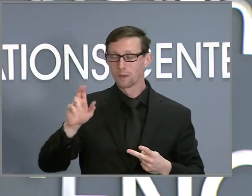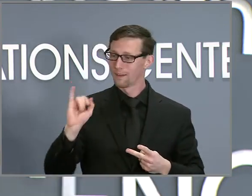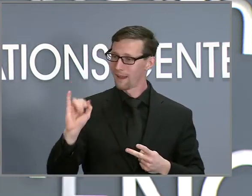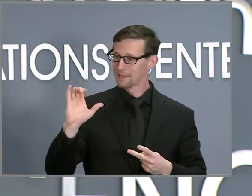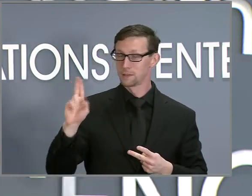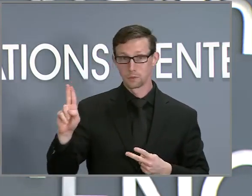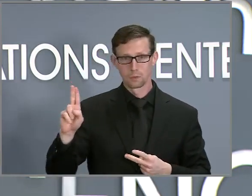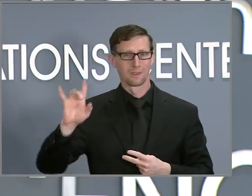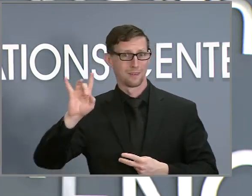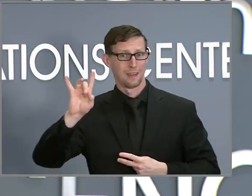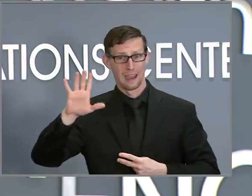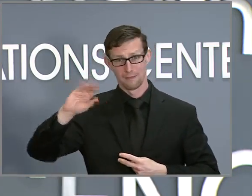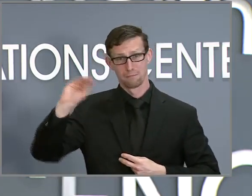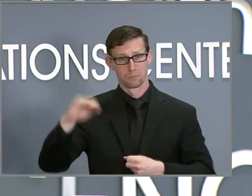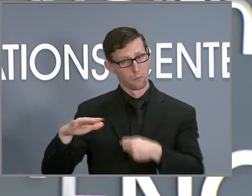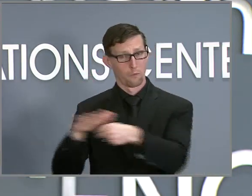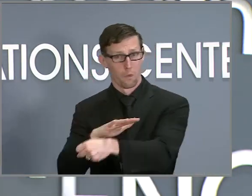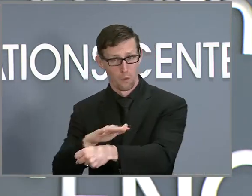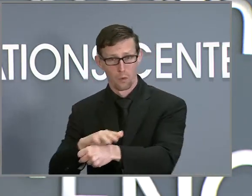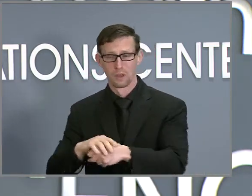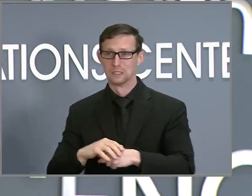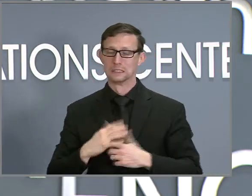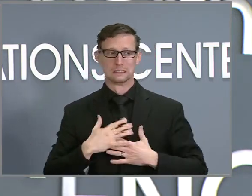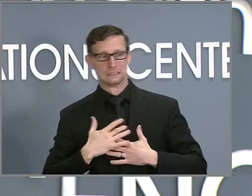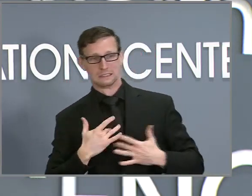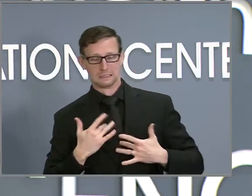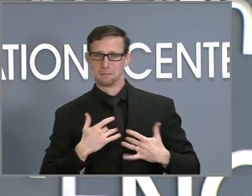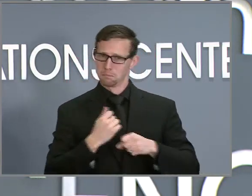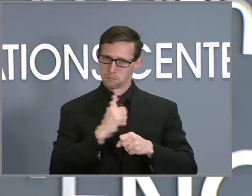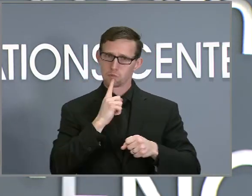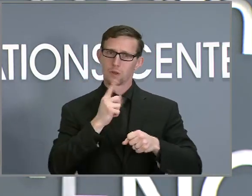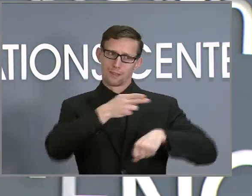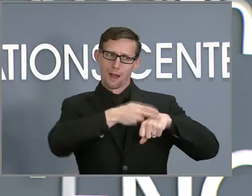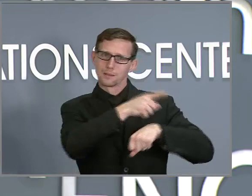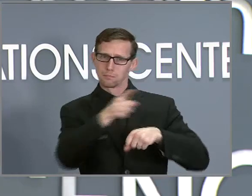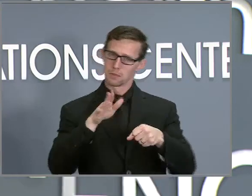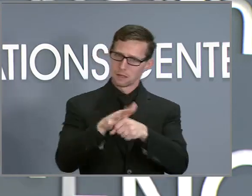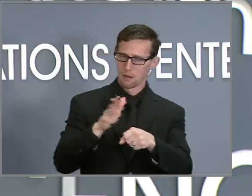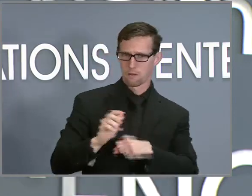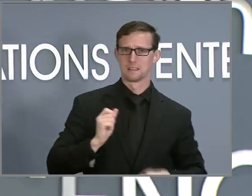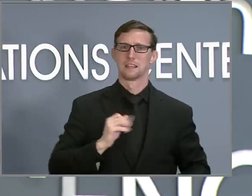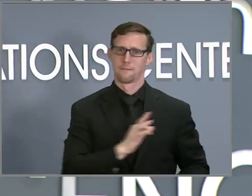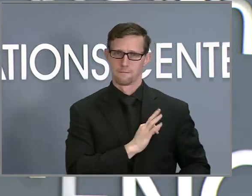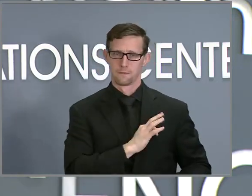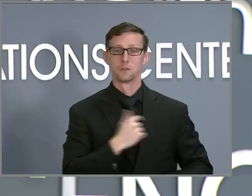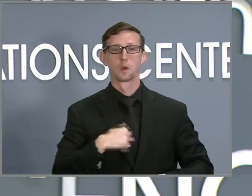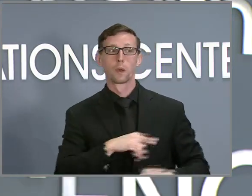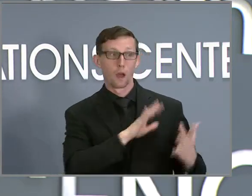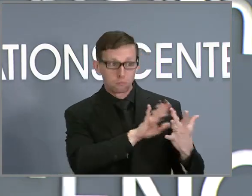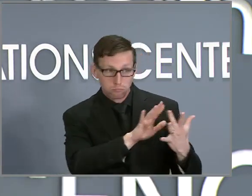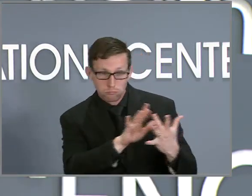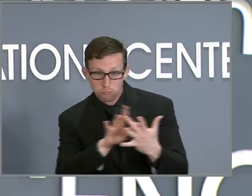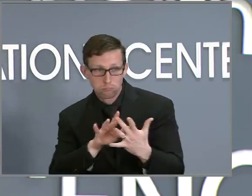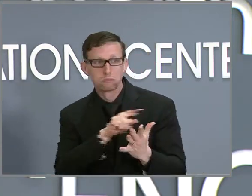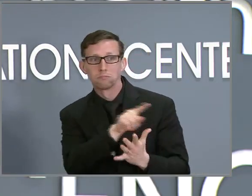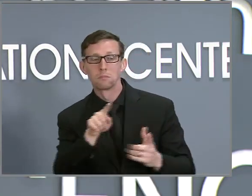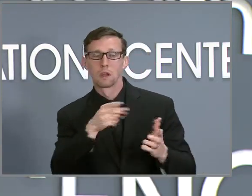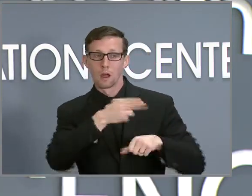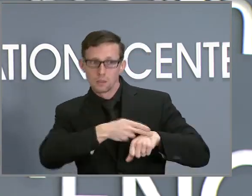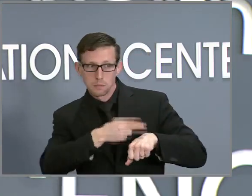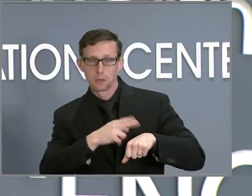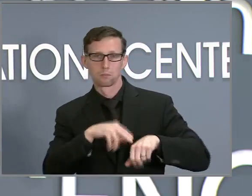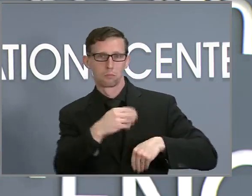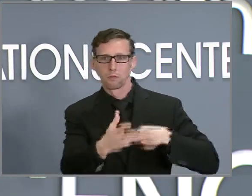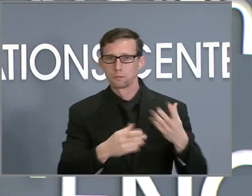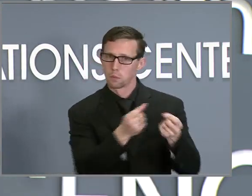We are in close contact with hospital leaders to manage capacity and provide support through our patient coordination system if needed. The